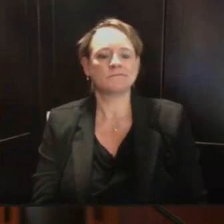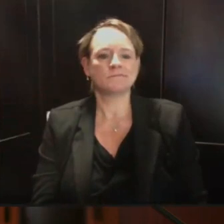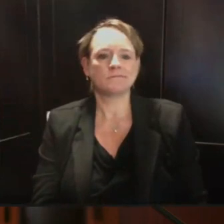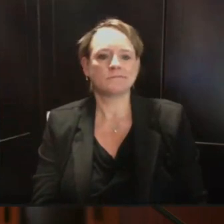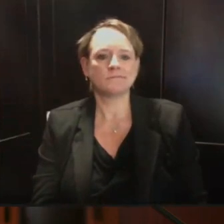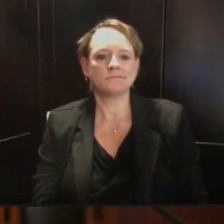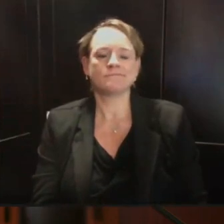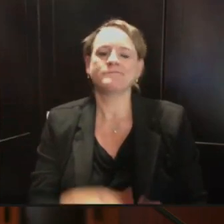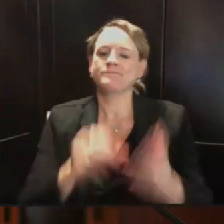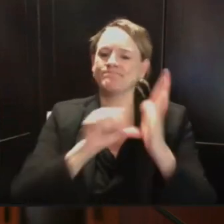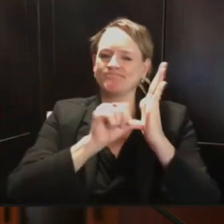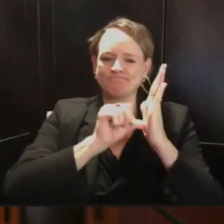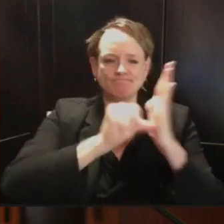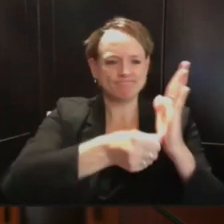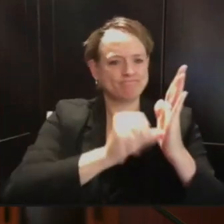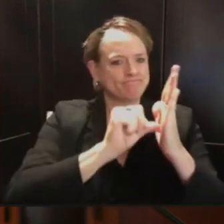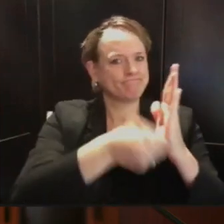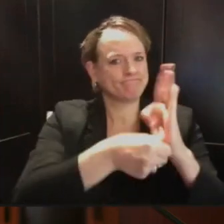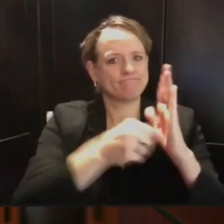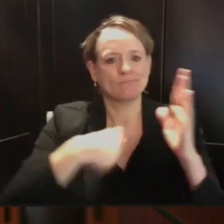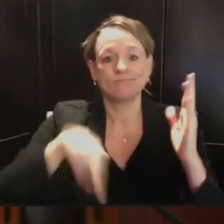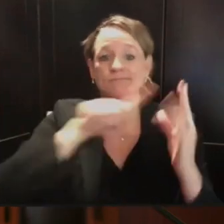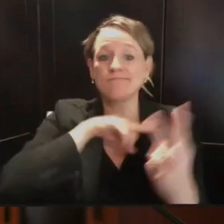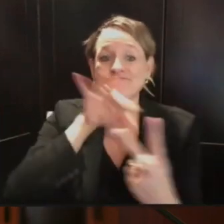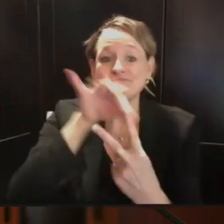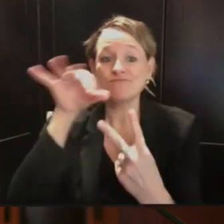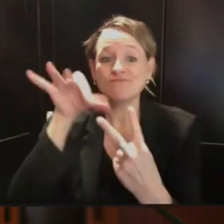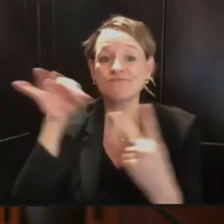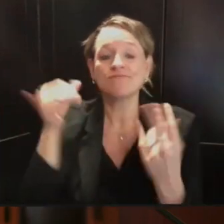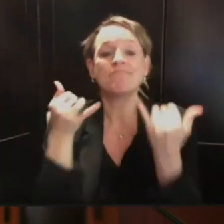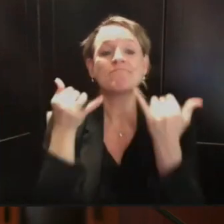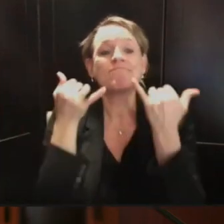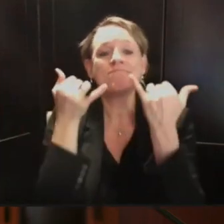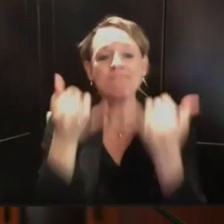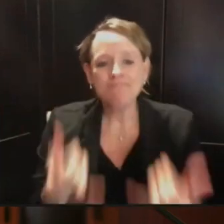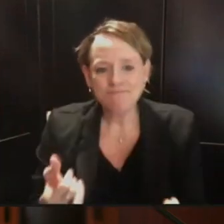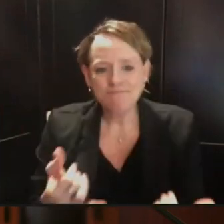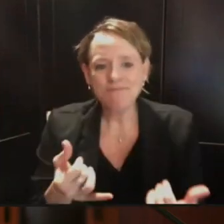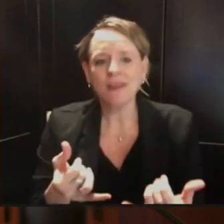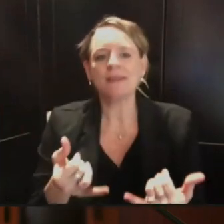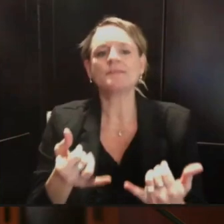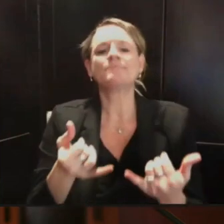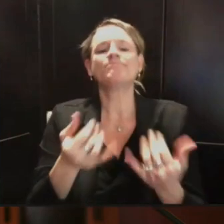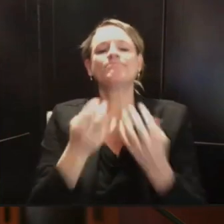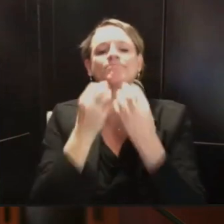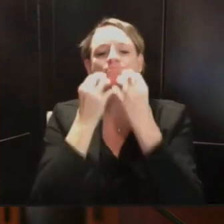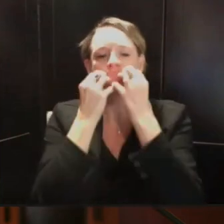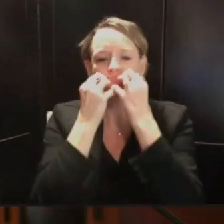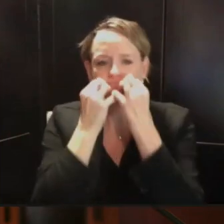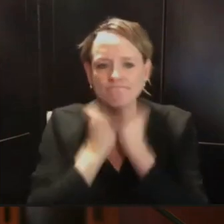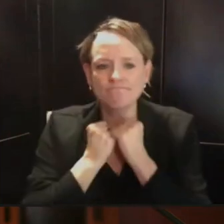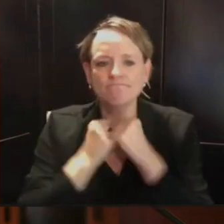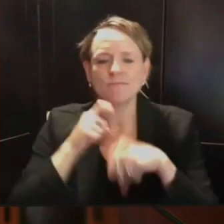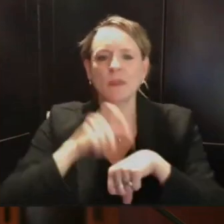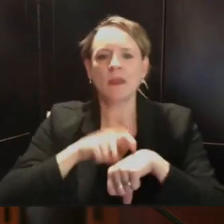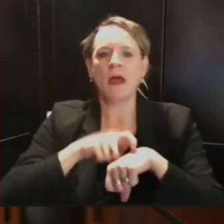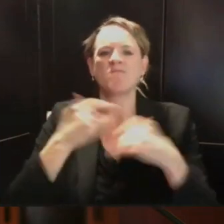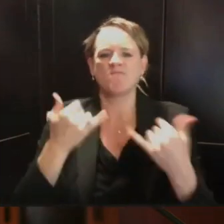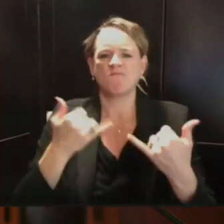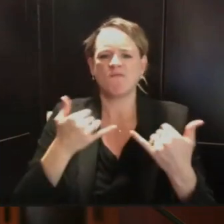of our actions right now to stop the spread and protect each other and the state more broadly. But I don't know. Dr. Wester, if you want to